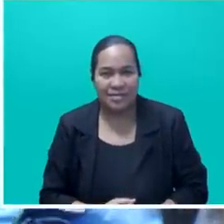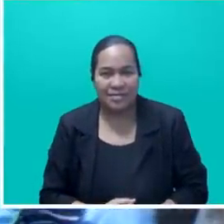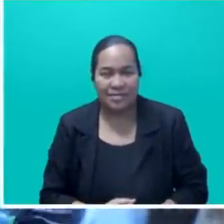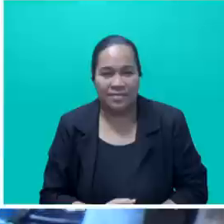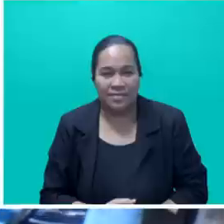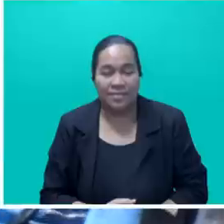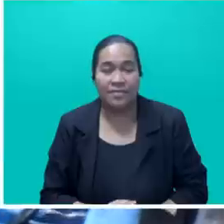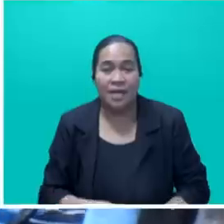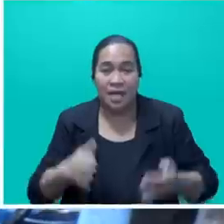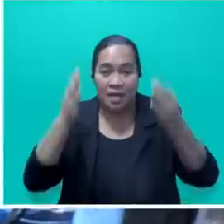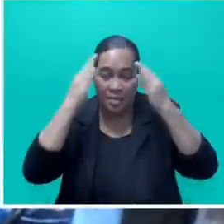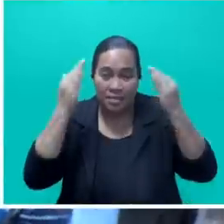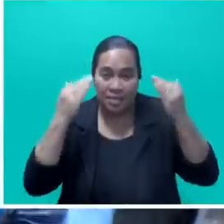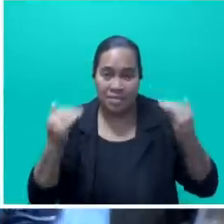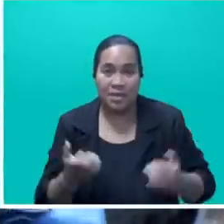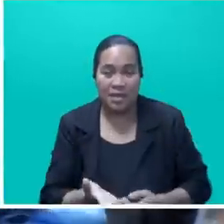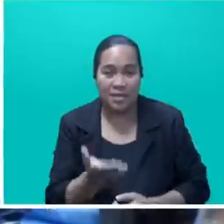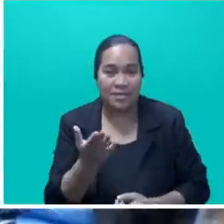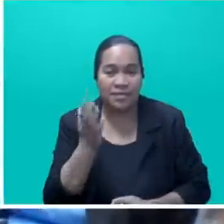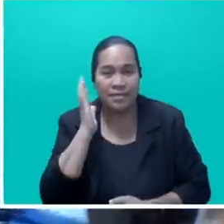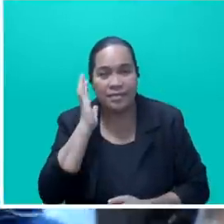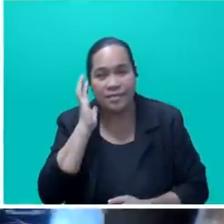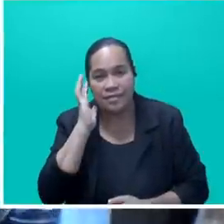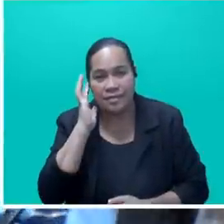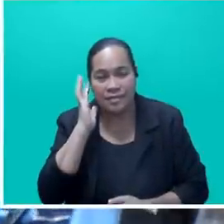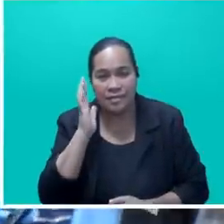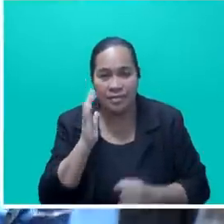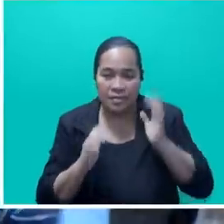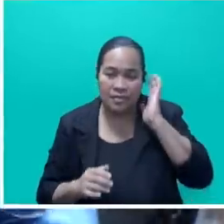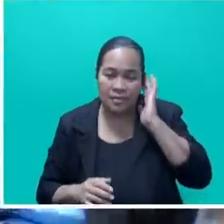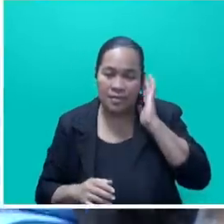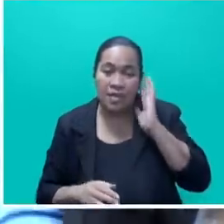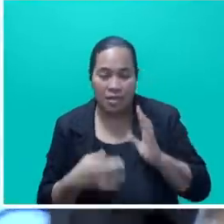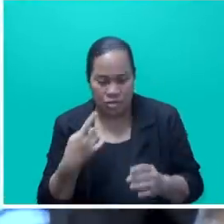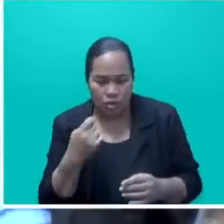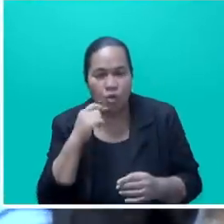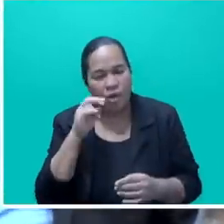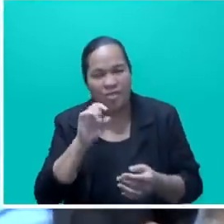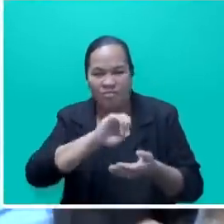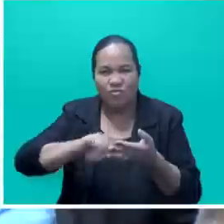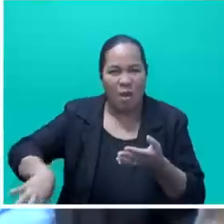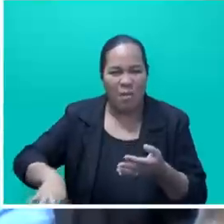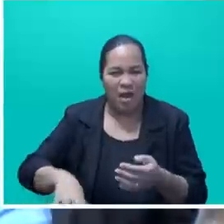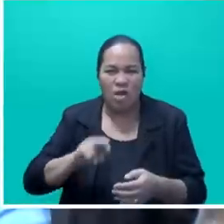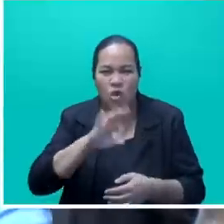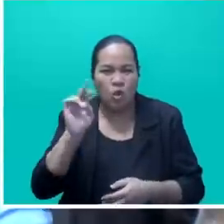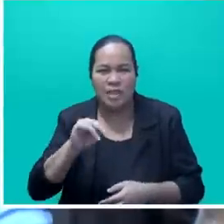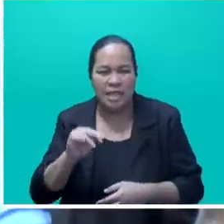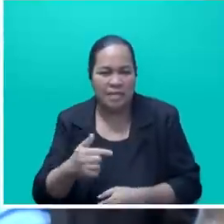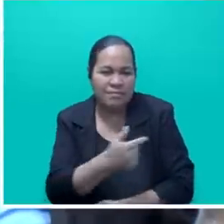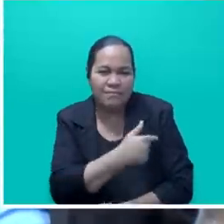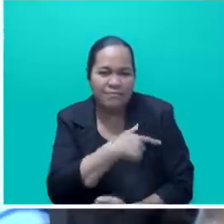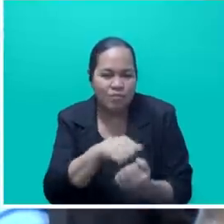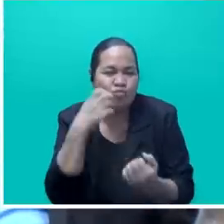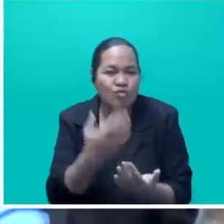Mr. Speaker, Sir, soon we will drop the requirements for vaccination and insurance to enter